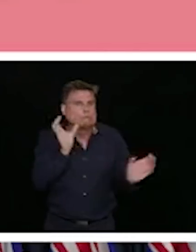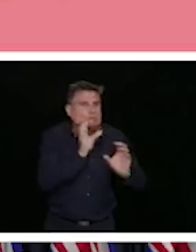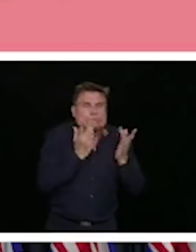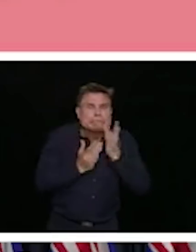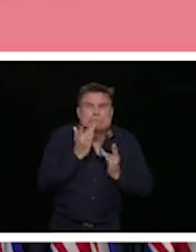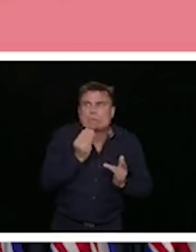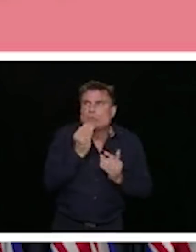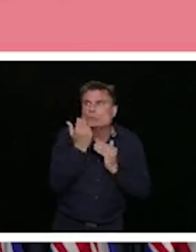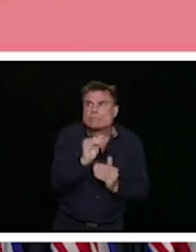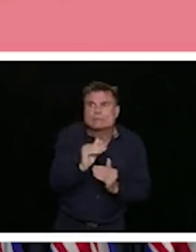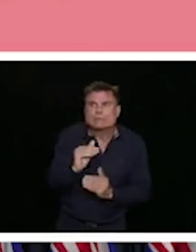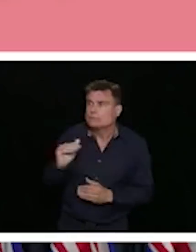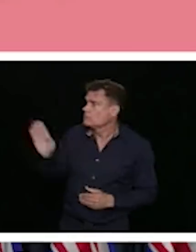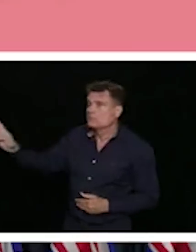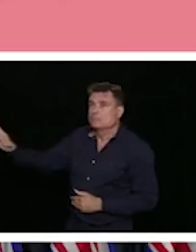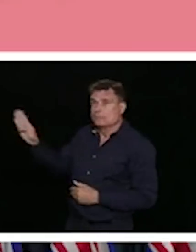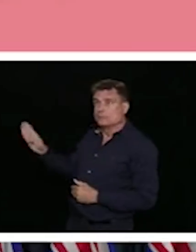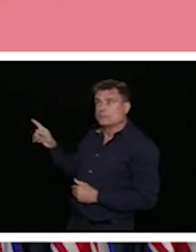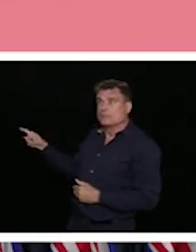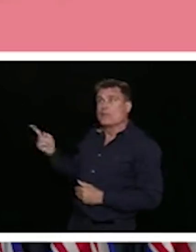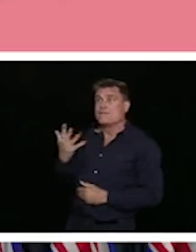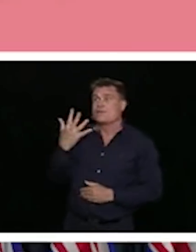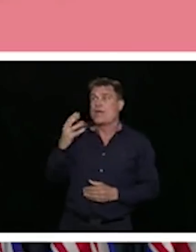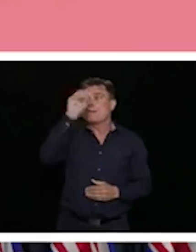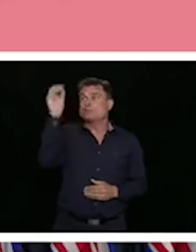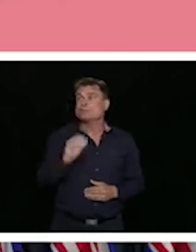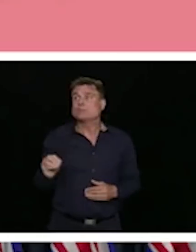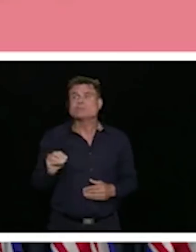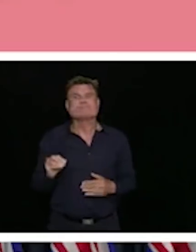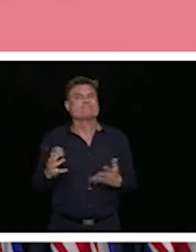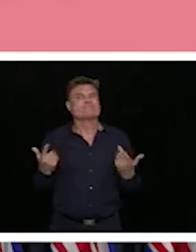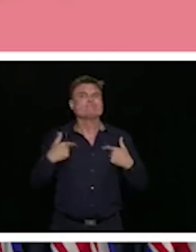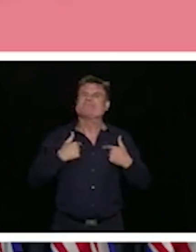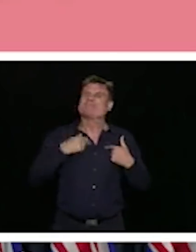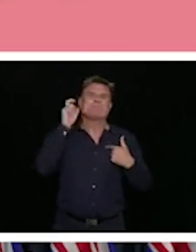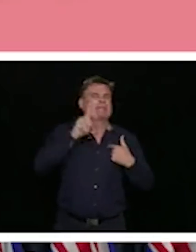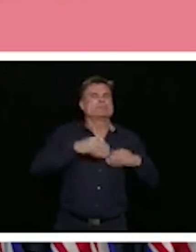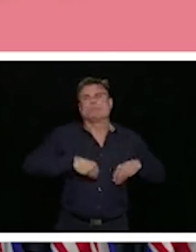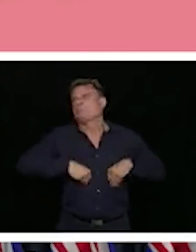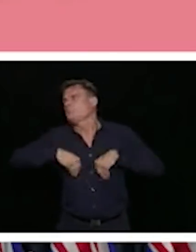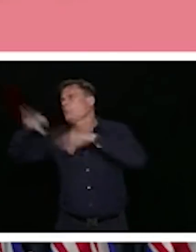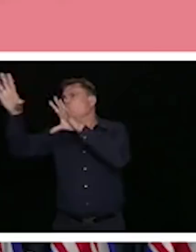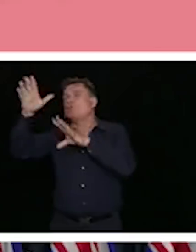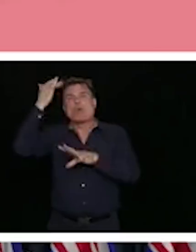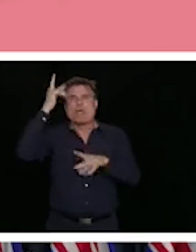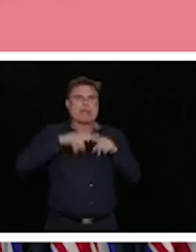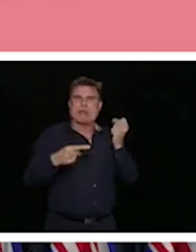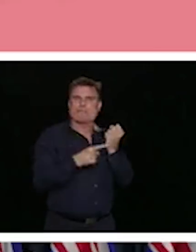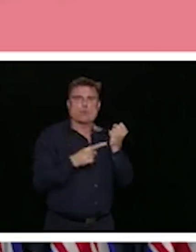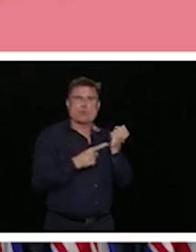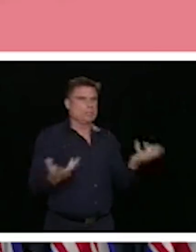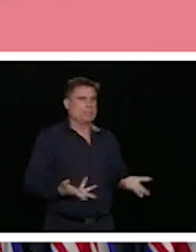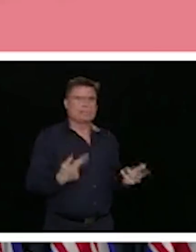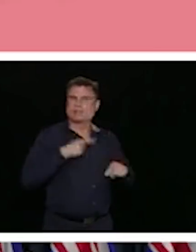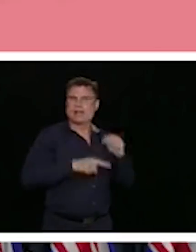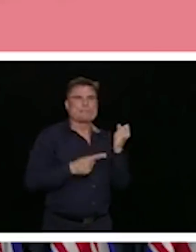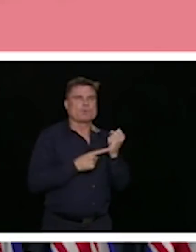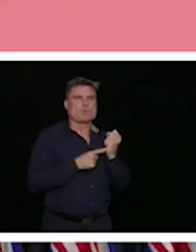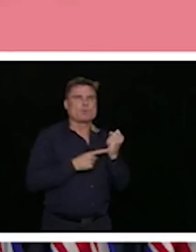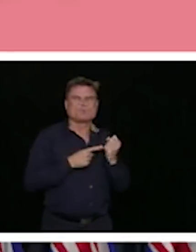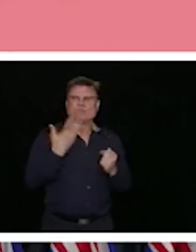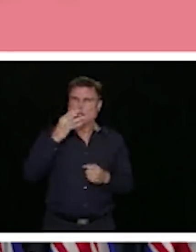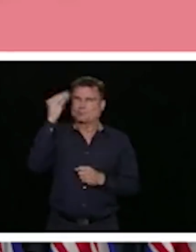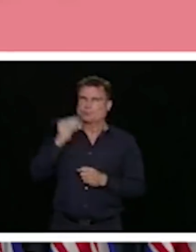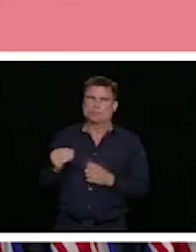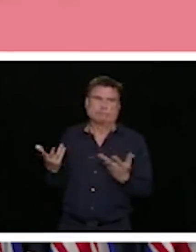they would likely have to move because they couldn't afford to stay where they were staying. Some of these things are reflected, of course, in the